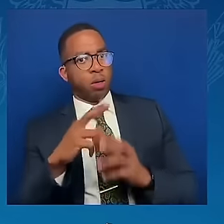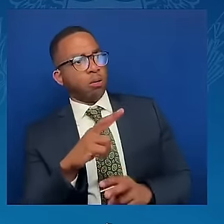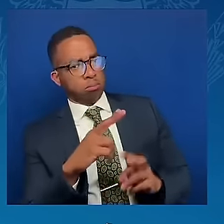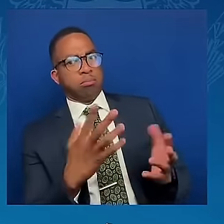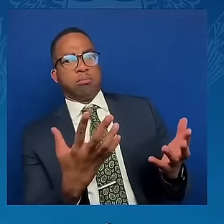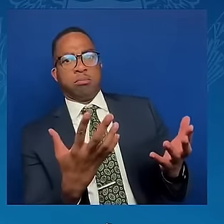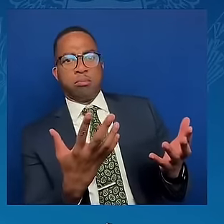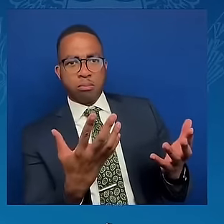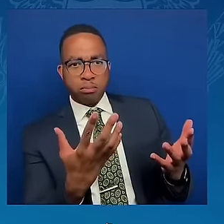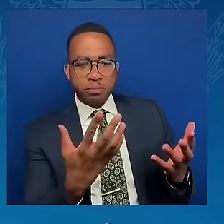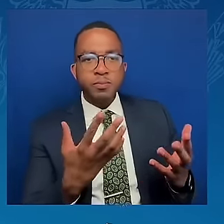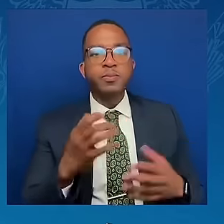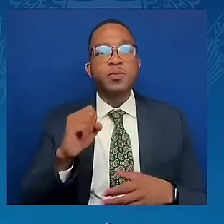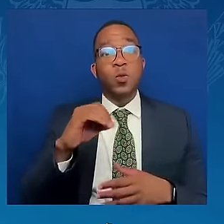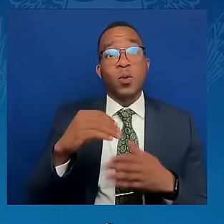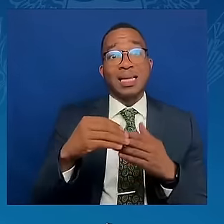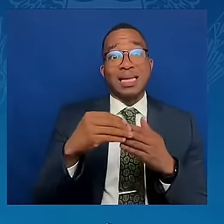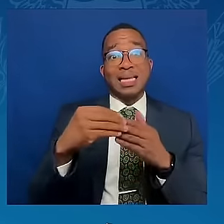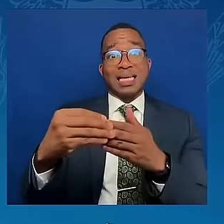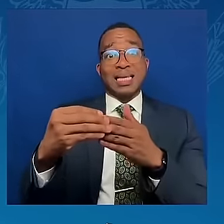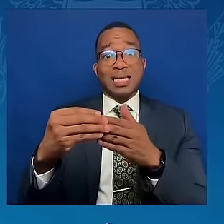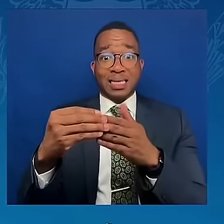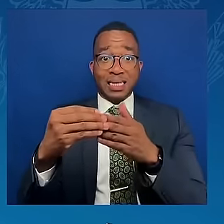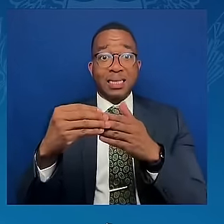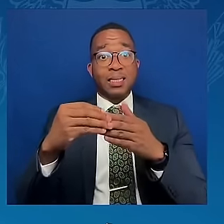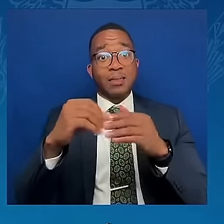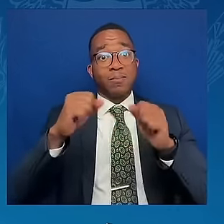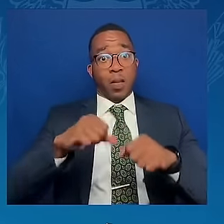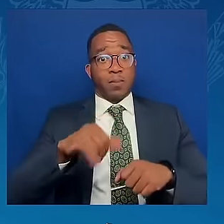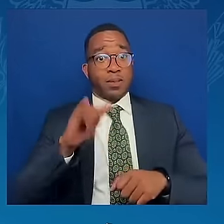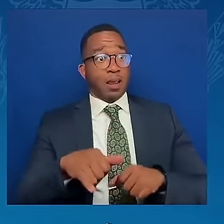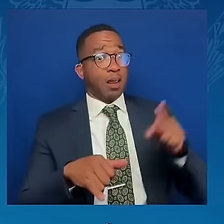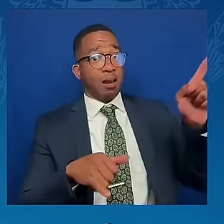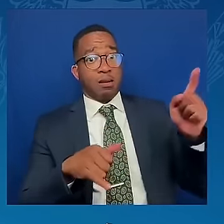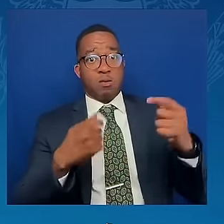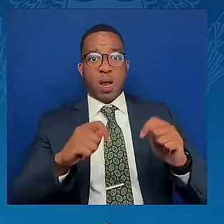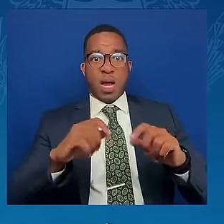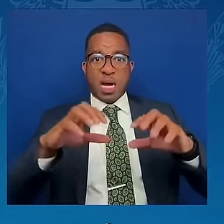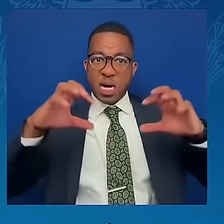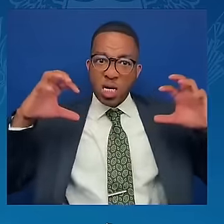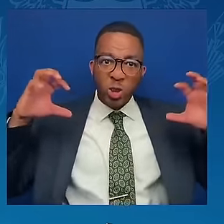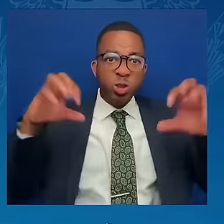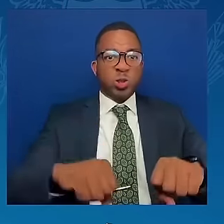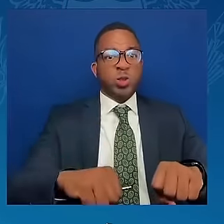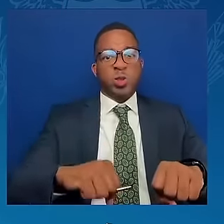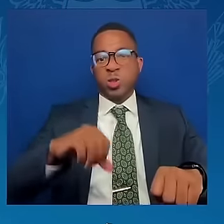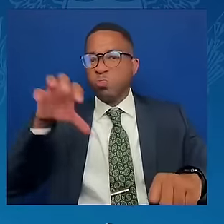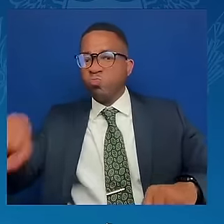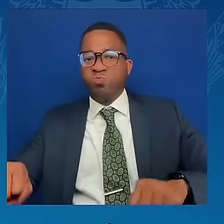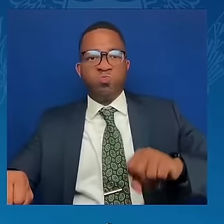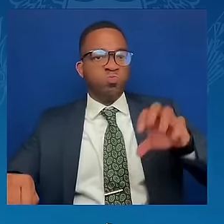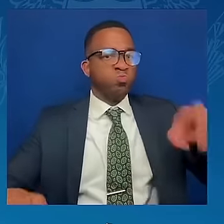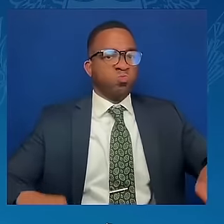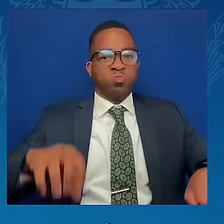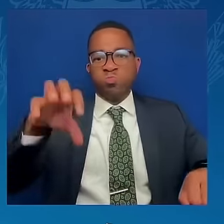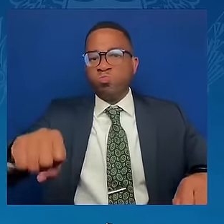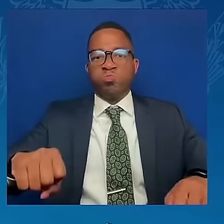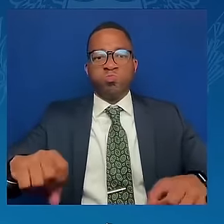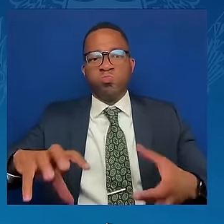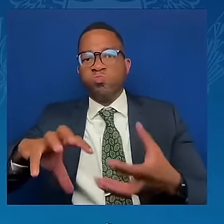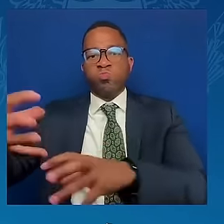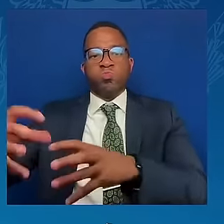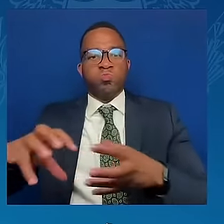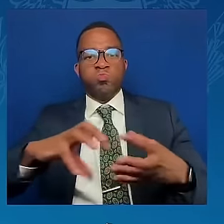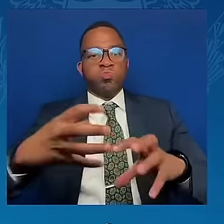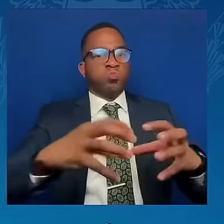and chaos, not order and stability, which threatens all nations. President Joe